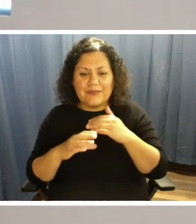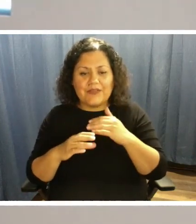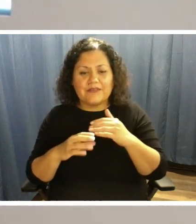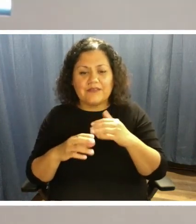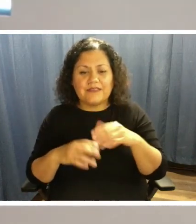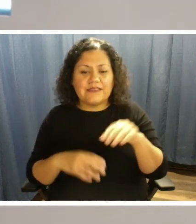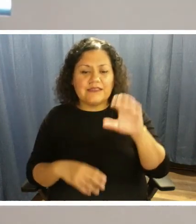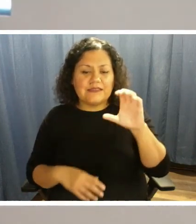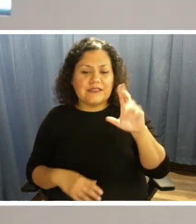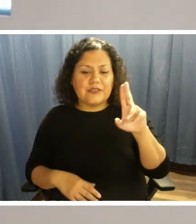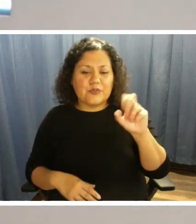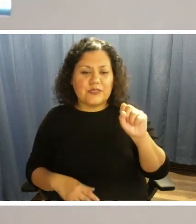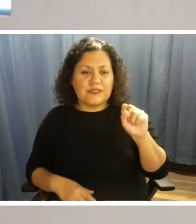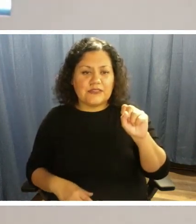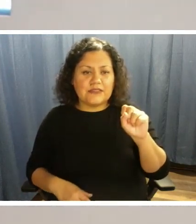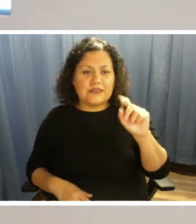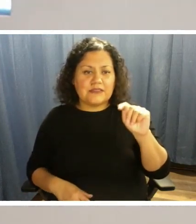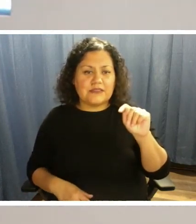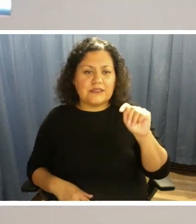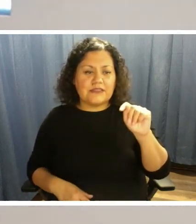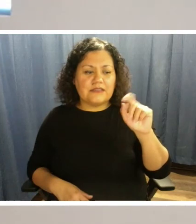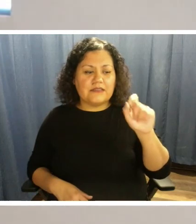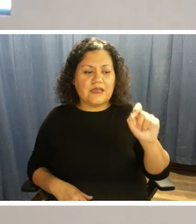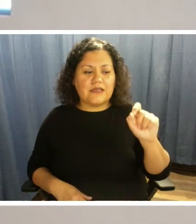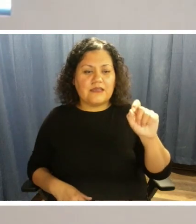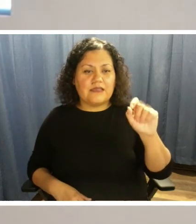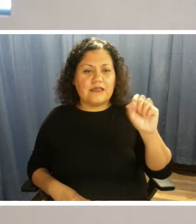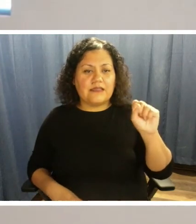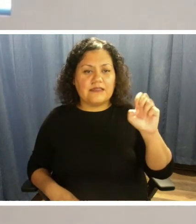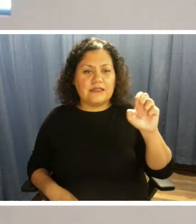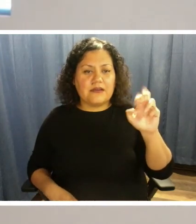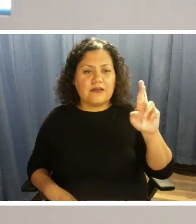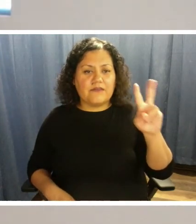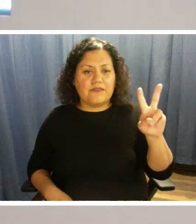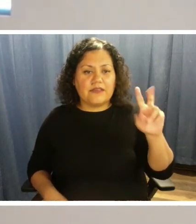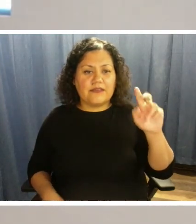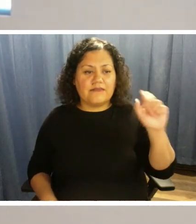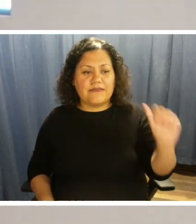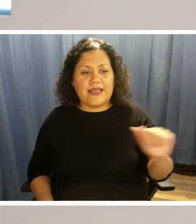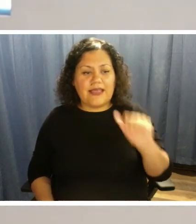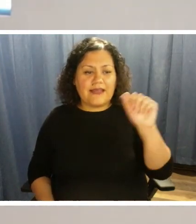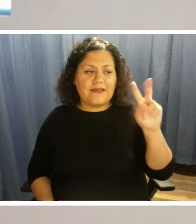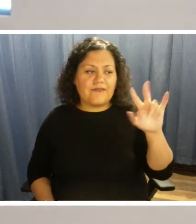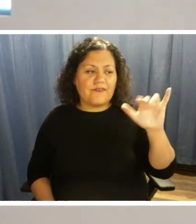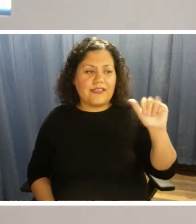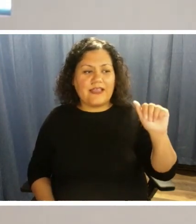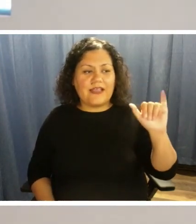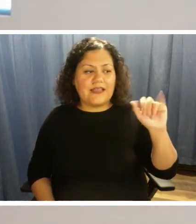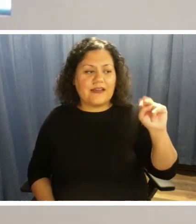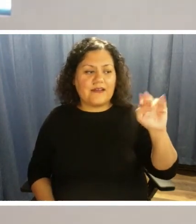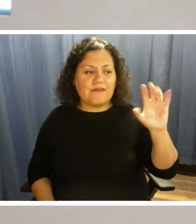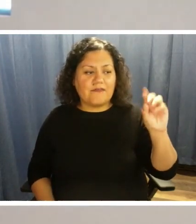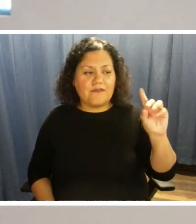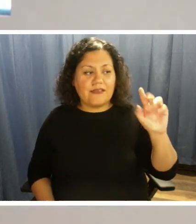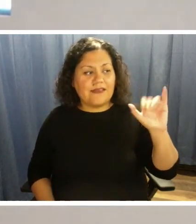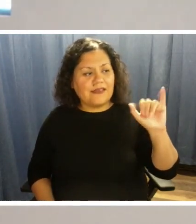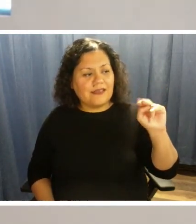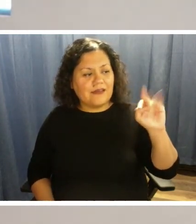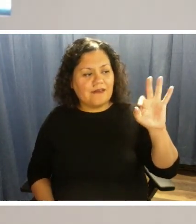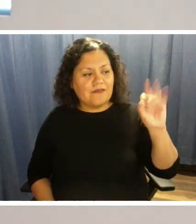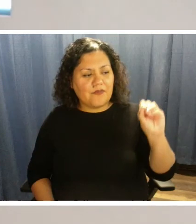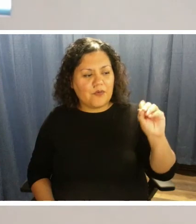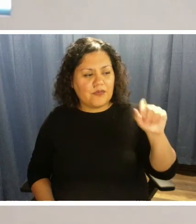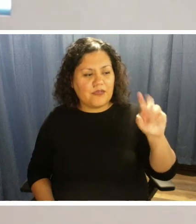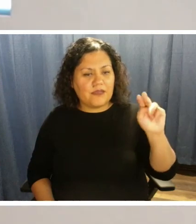CUST.SERV at ViaInfo.net or you can call our office